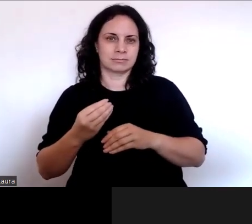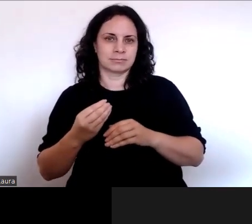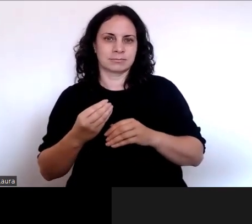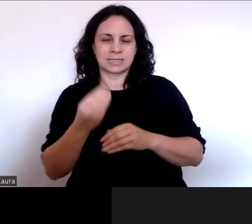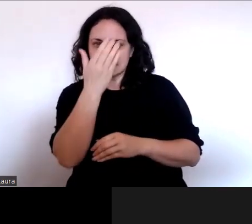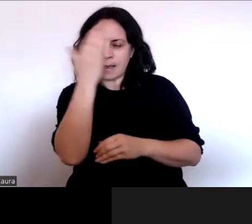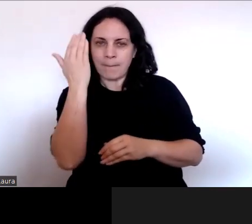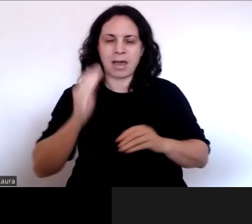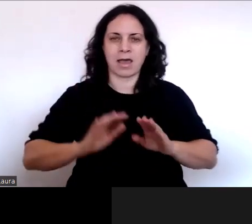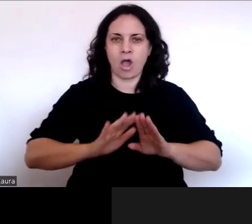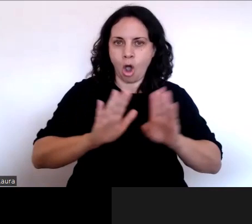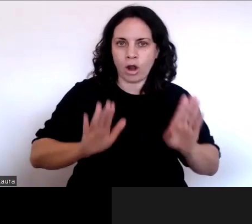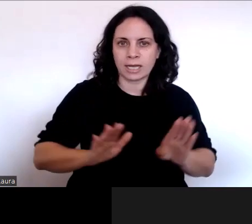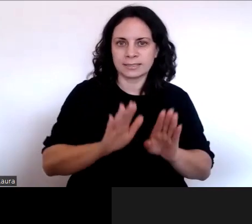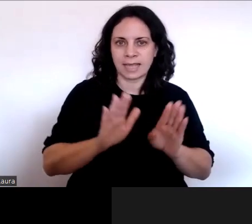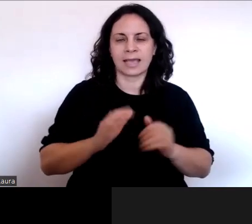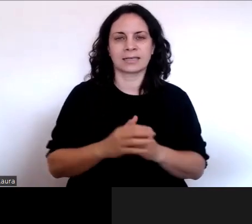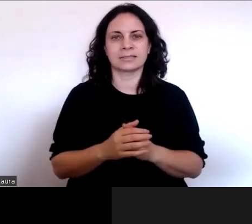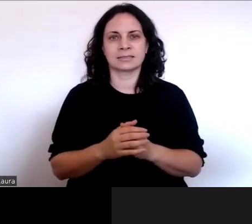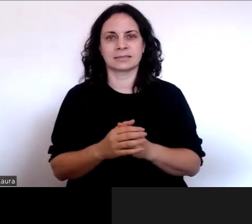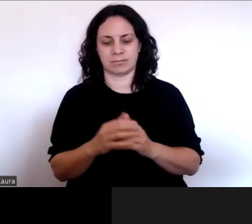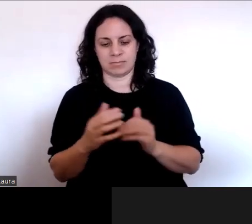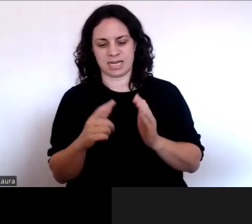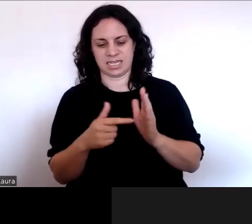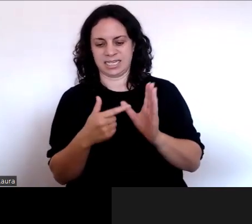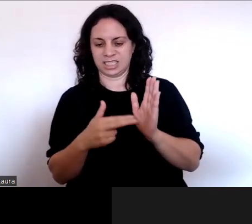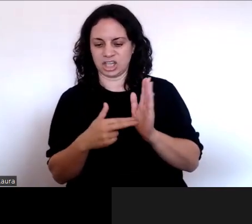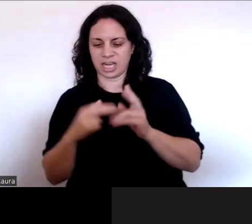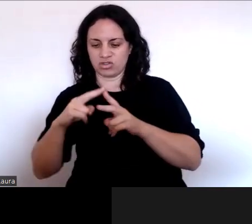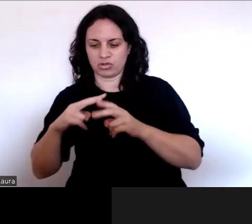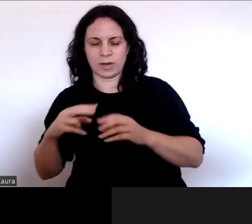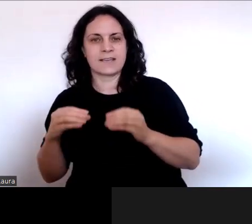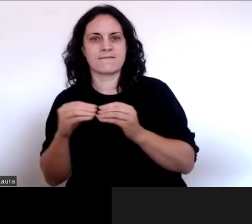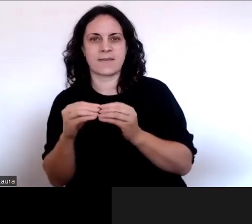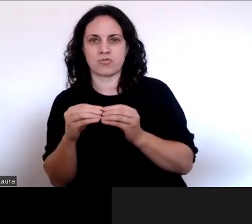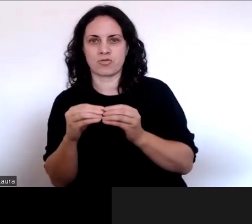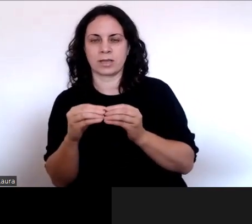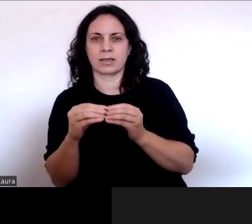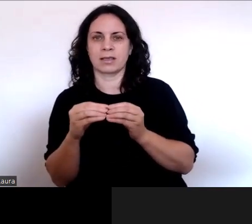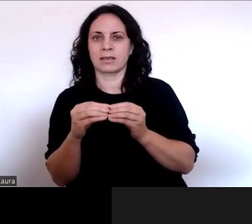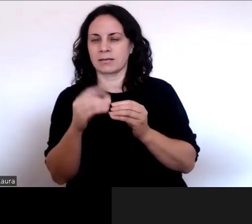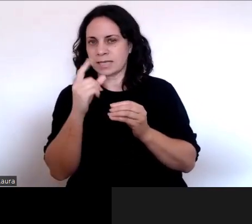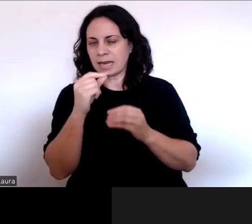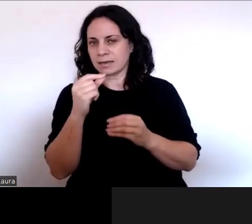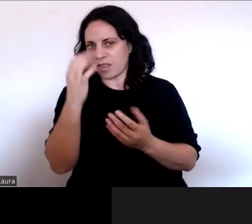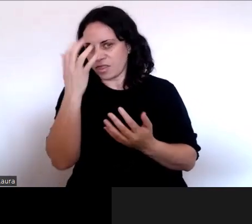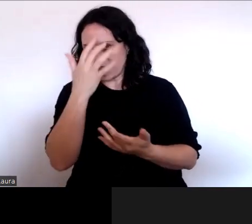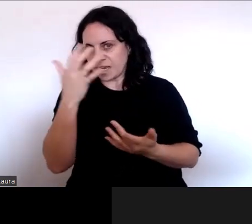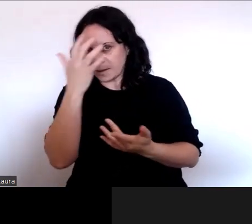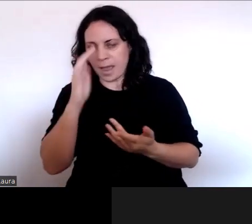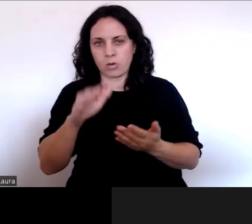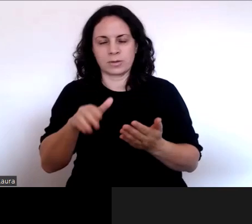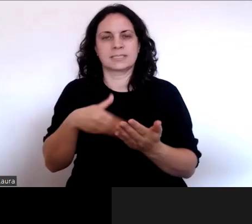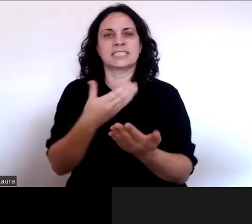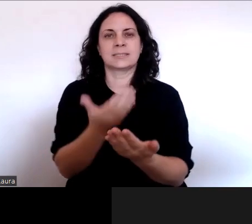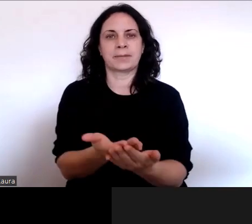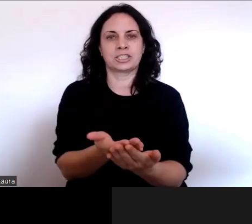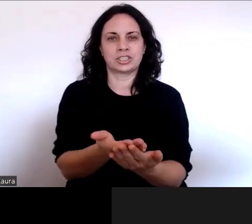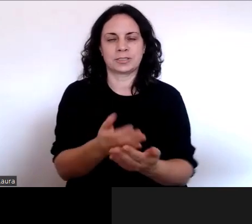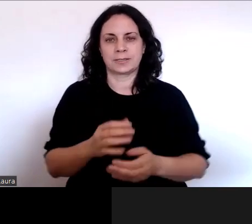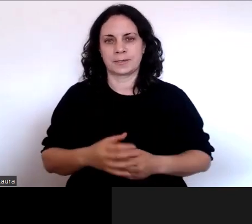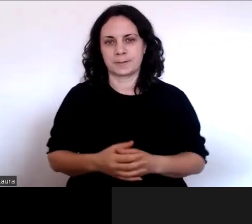of February to think about our preliminary issues paper to make a submission. So we would